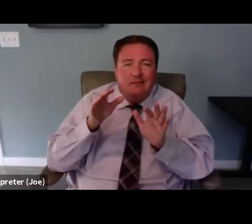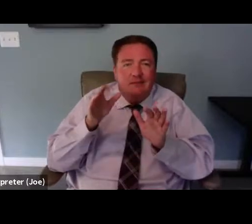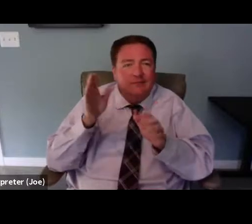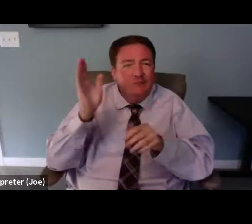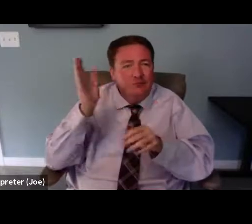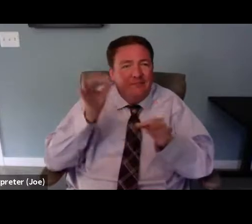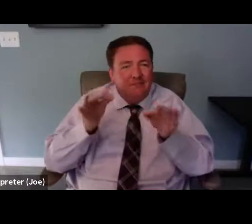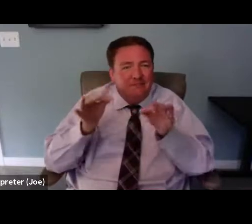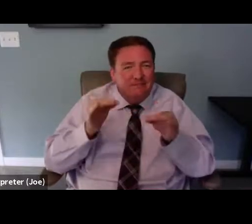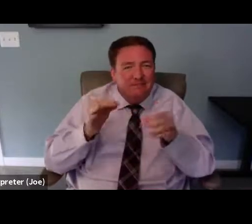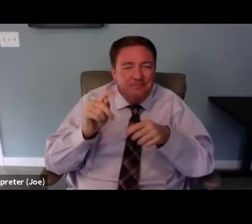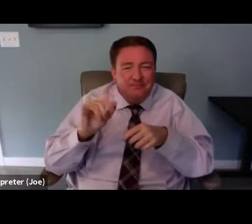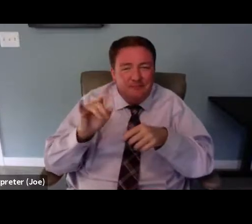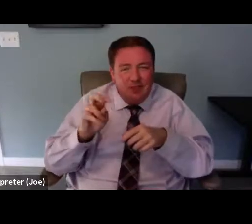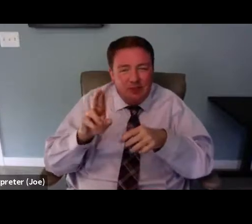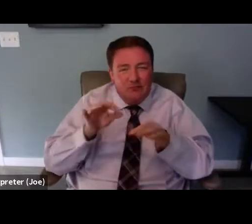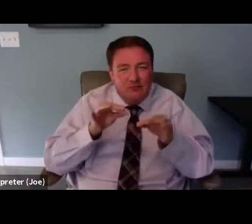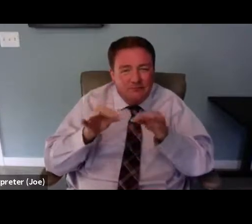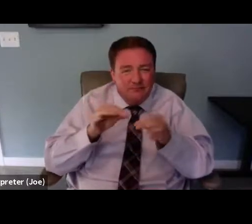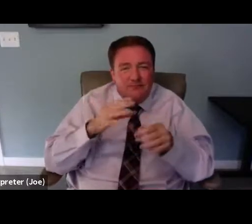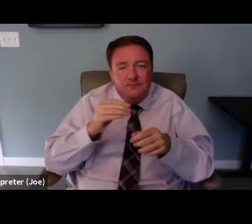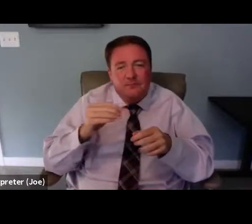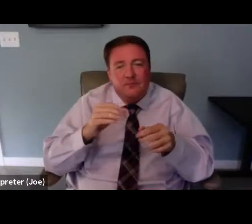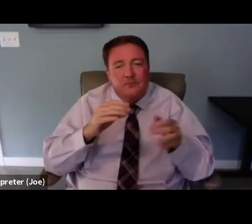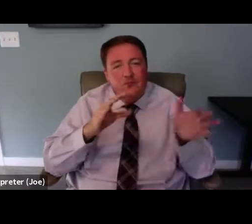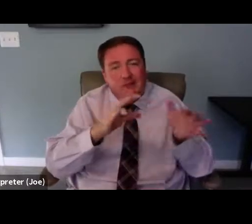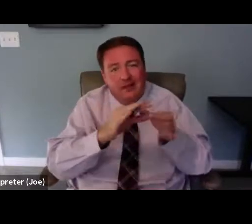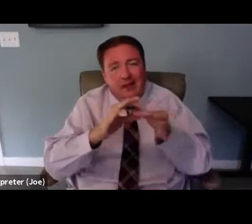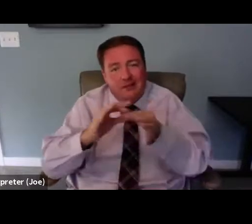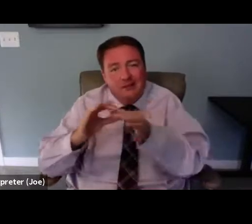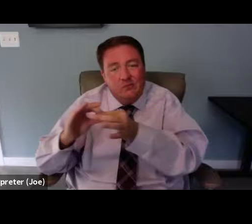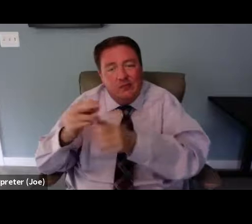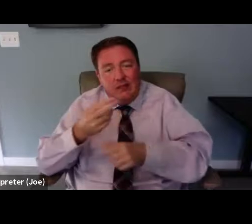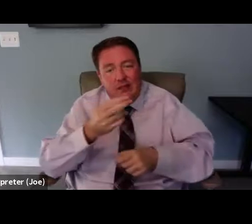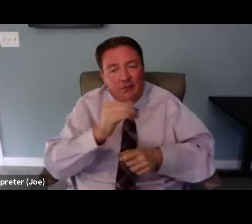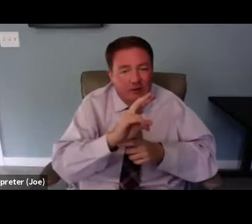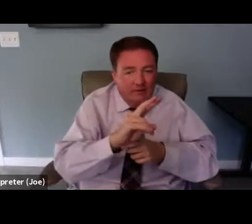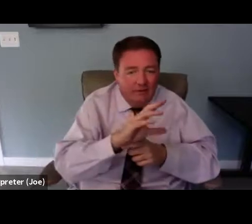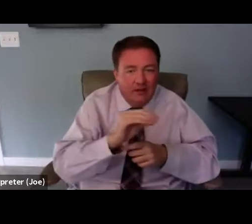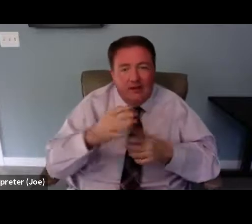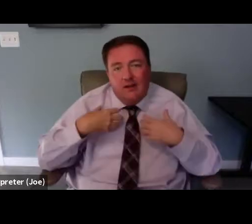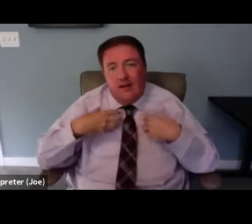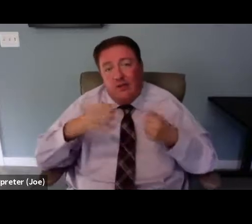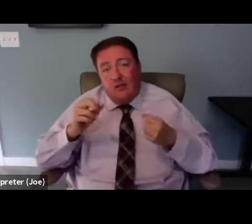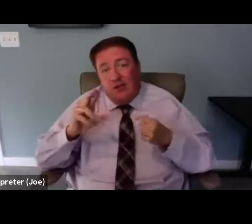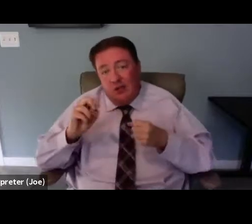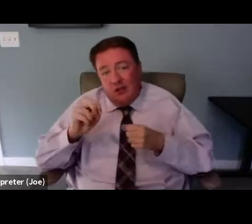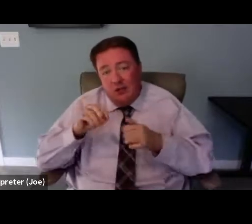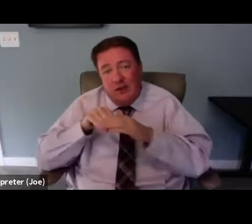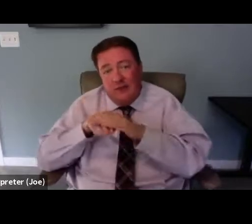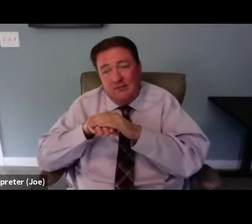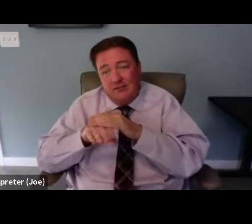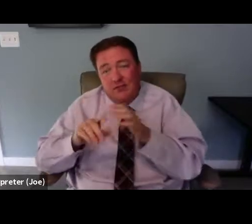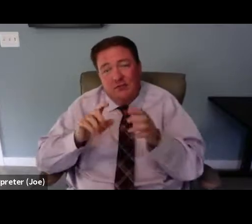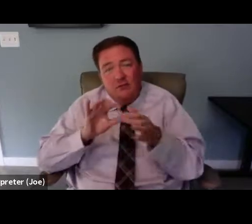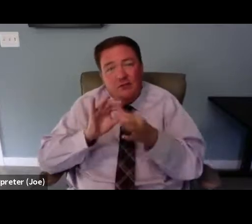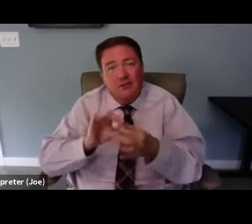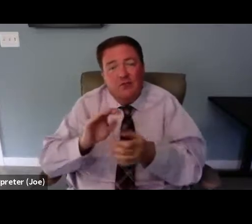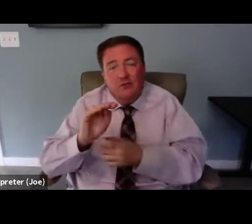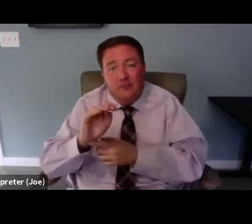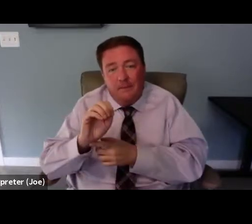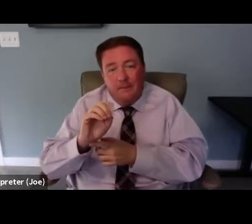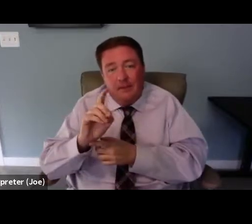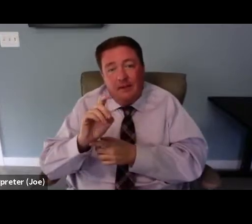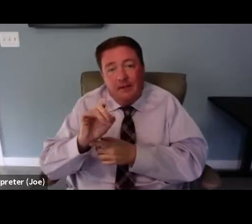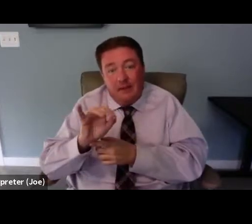delivered to you just now and to connect the dots between HIV and health care access as it relates to various topics like Medicaid expansion,